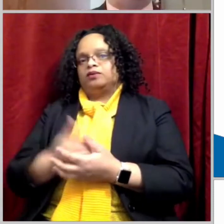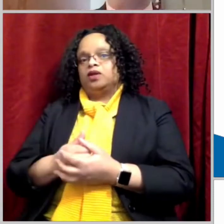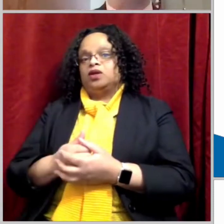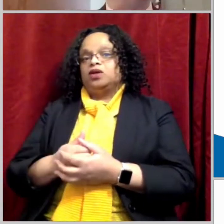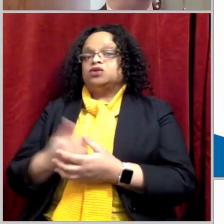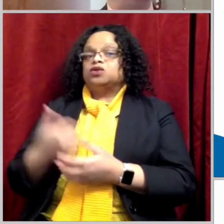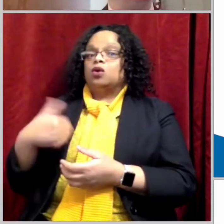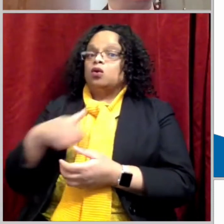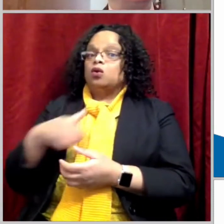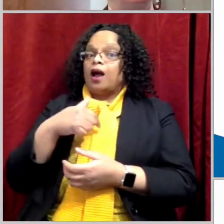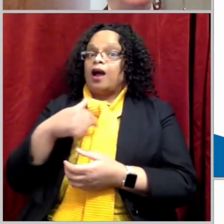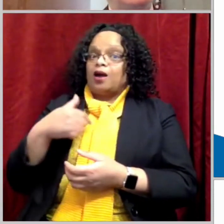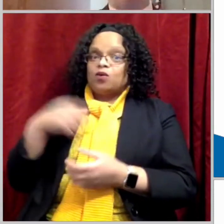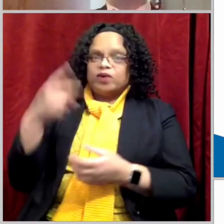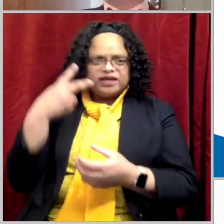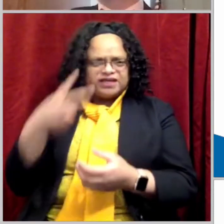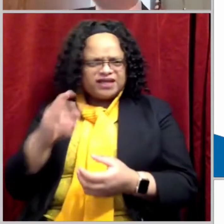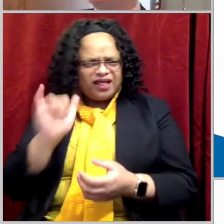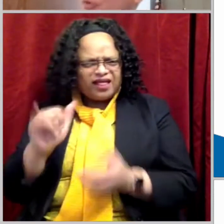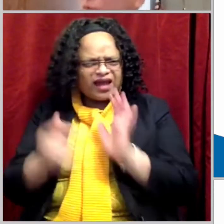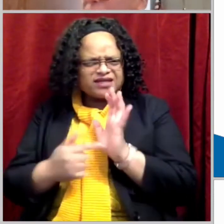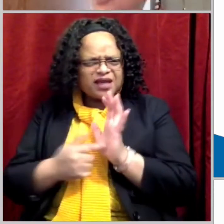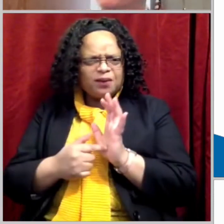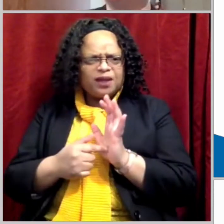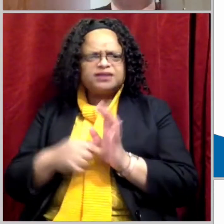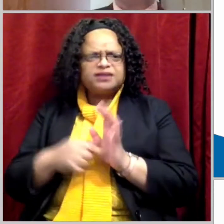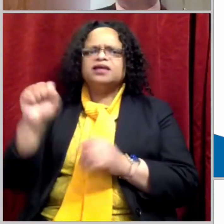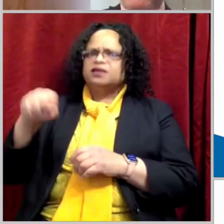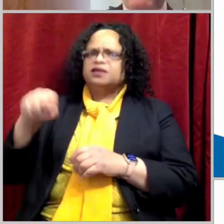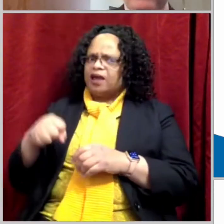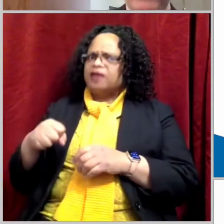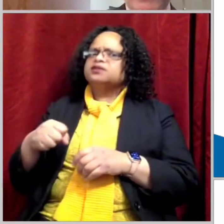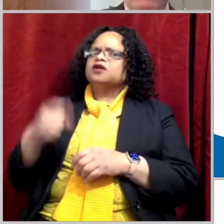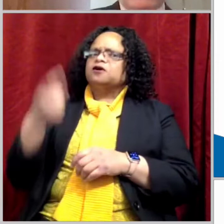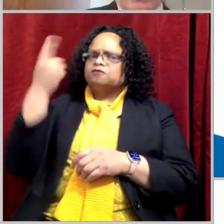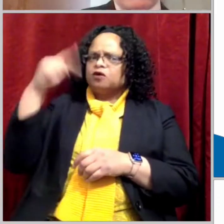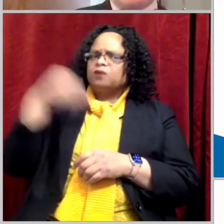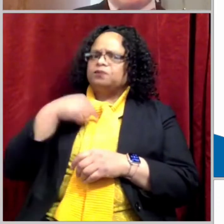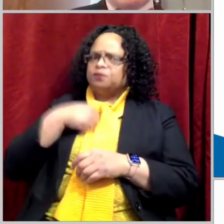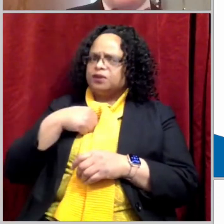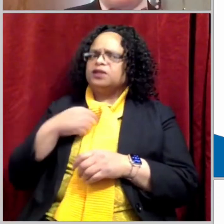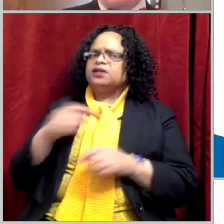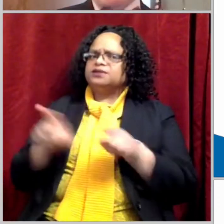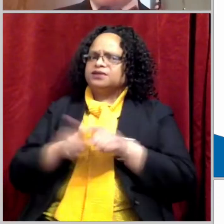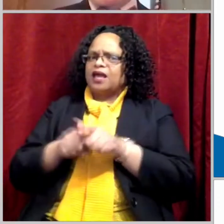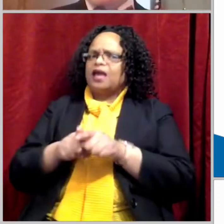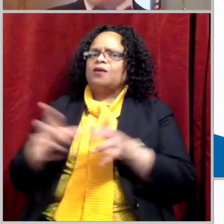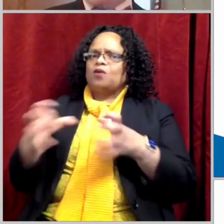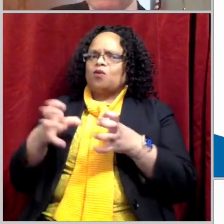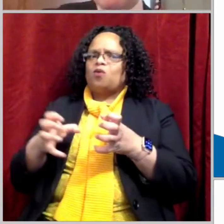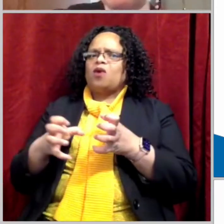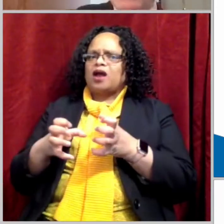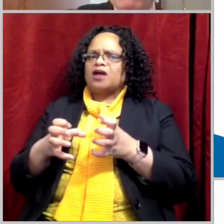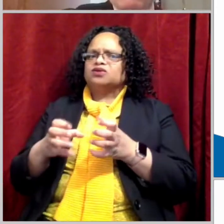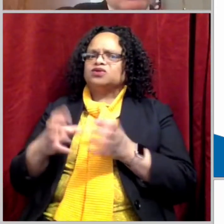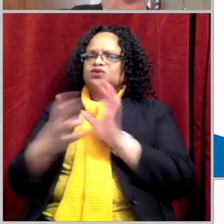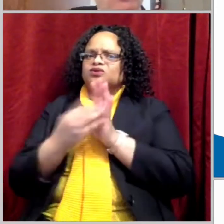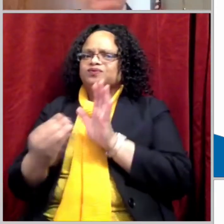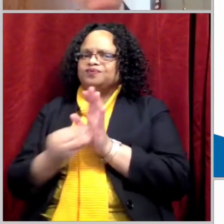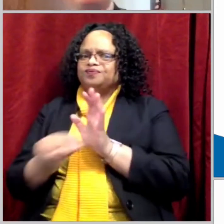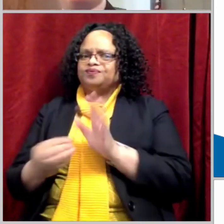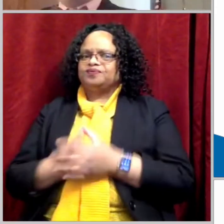plan God has for me. And in baptism, we surrender to that plan and we guide to the self when we do that. So he was